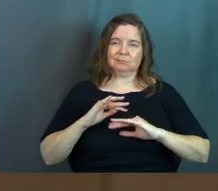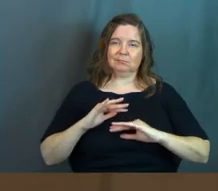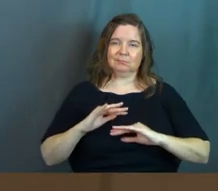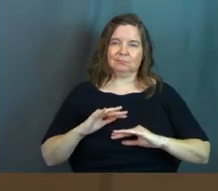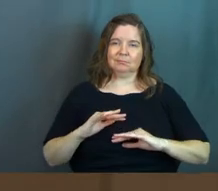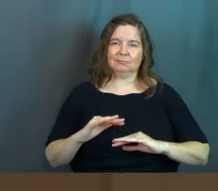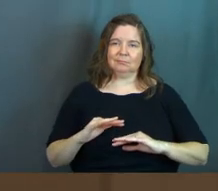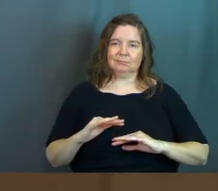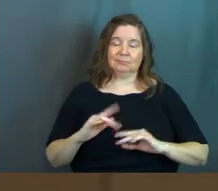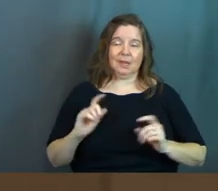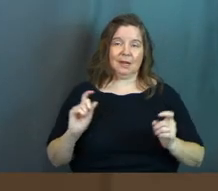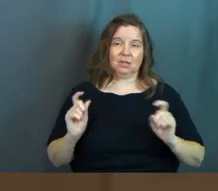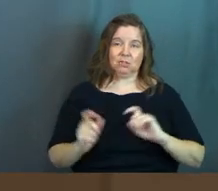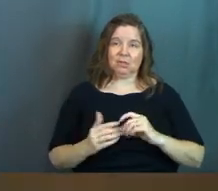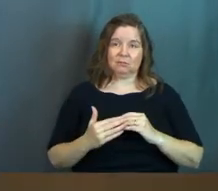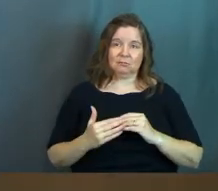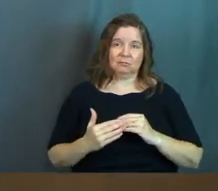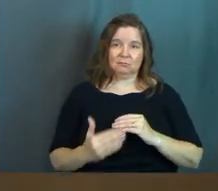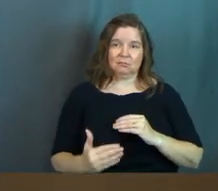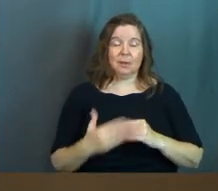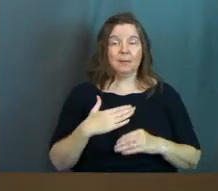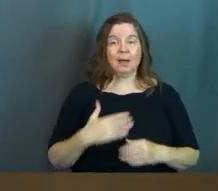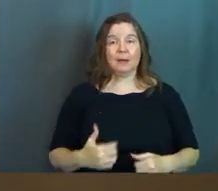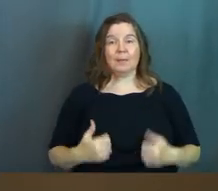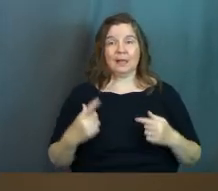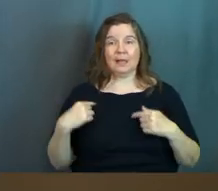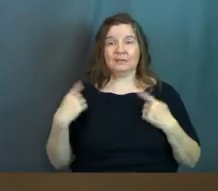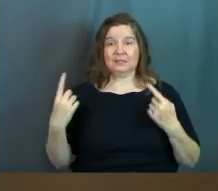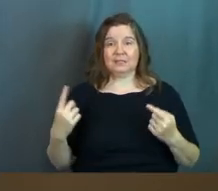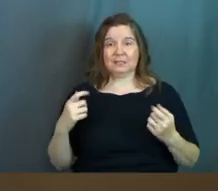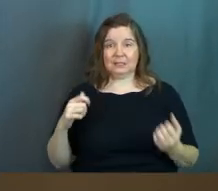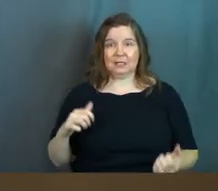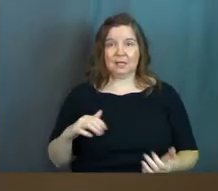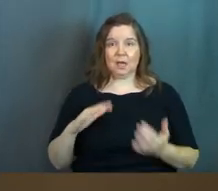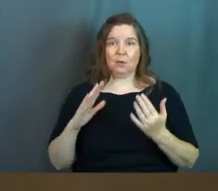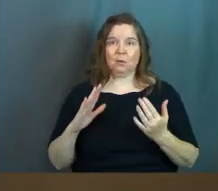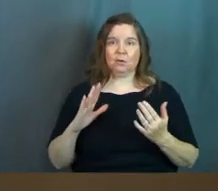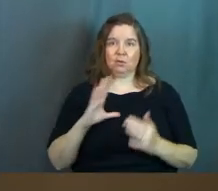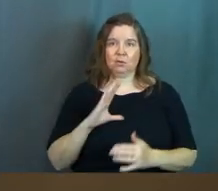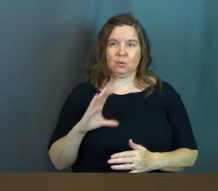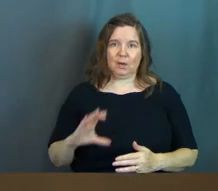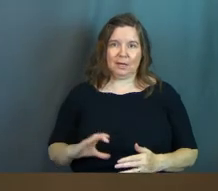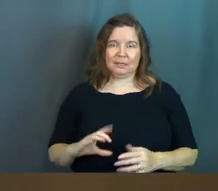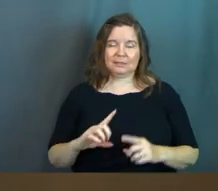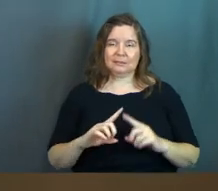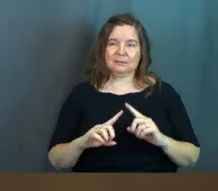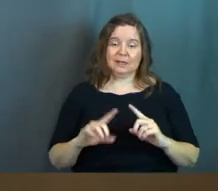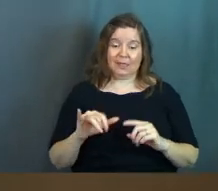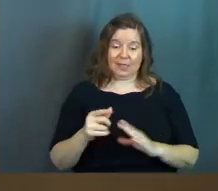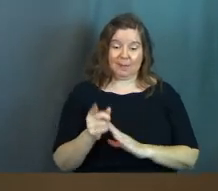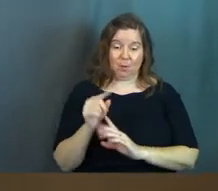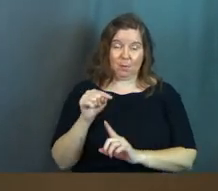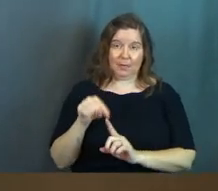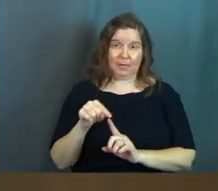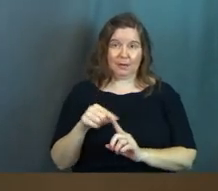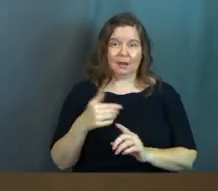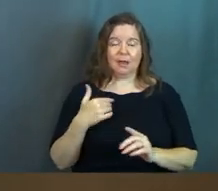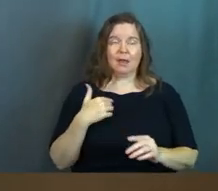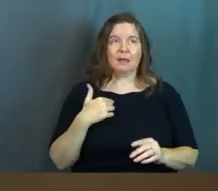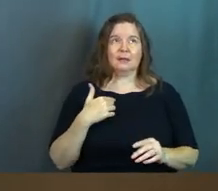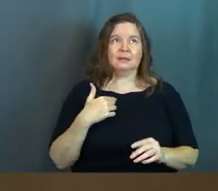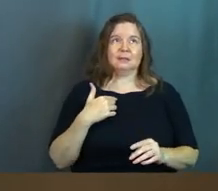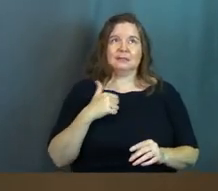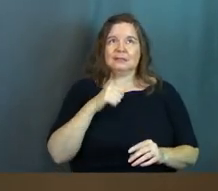and it changed me from then on my life since encountering, um, Christ and that's in that moment has